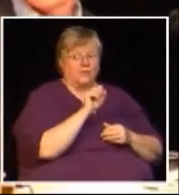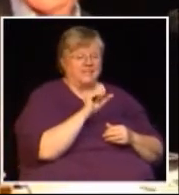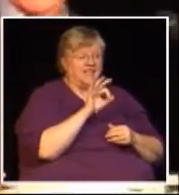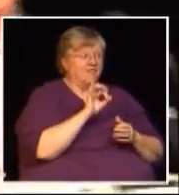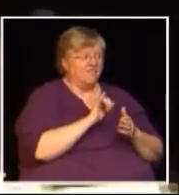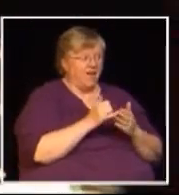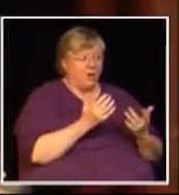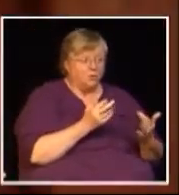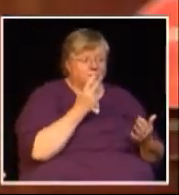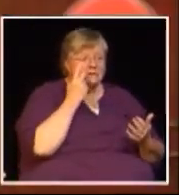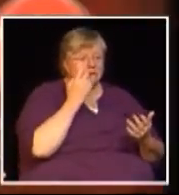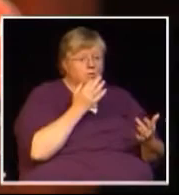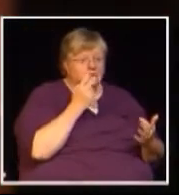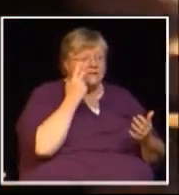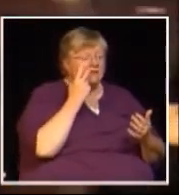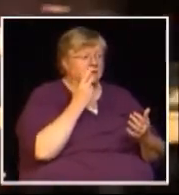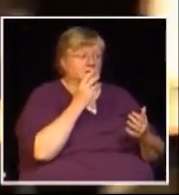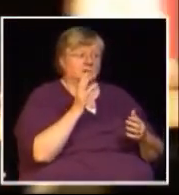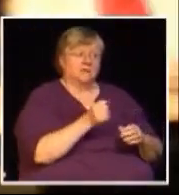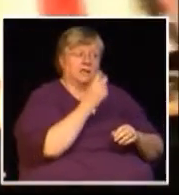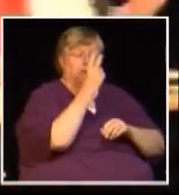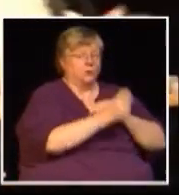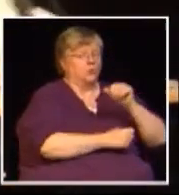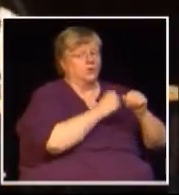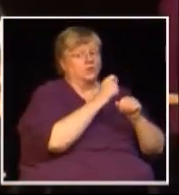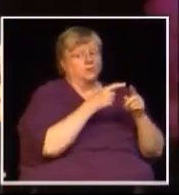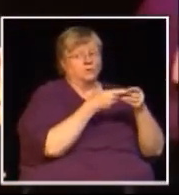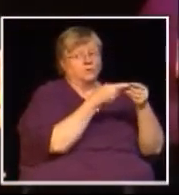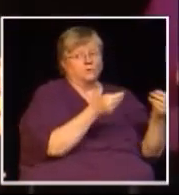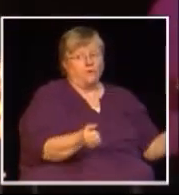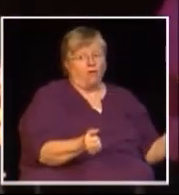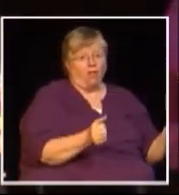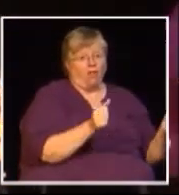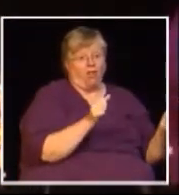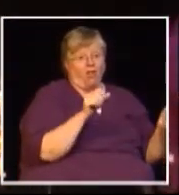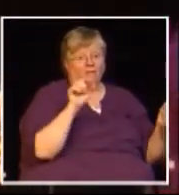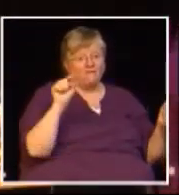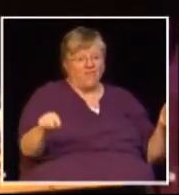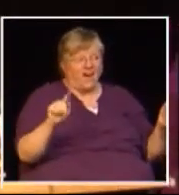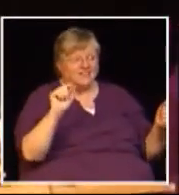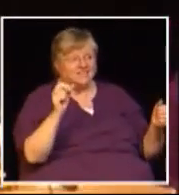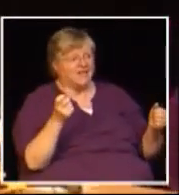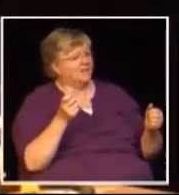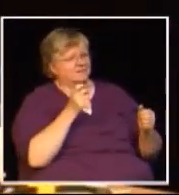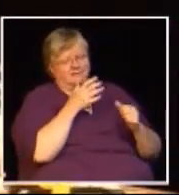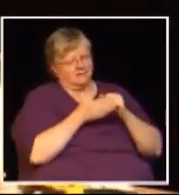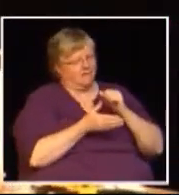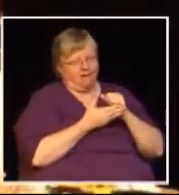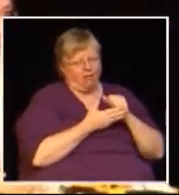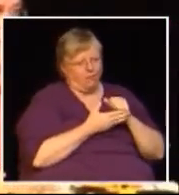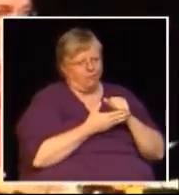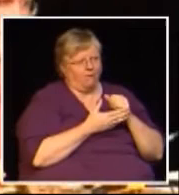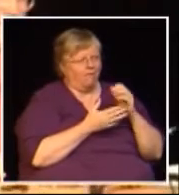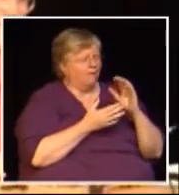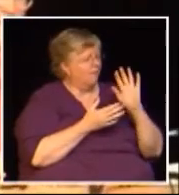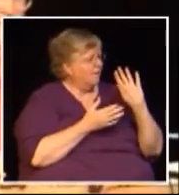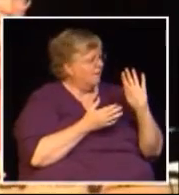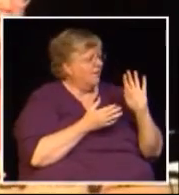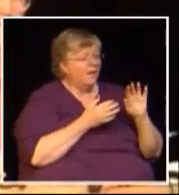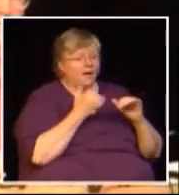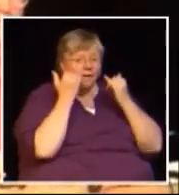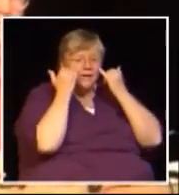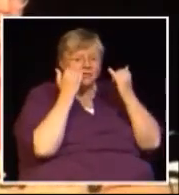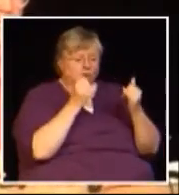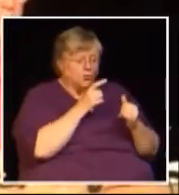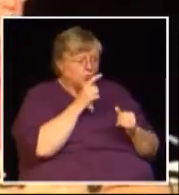well if the uncertainty doesn't do any of us any good then taking two years to unravel this tax sure isn't going to help our certainty is it I mean can you imagine the